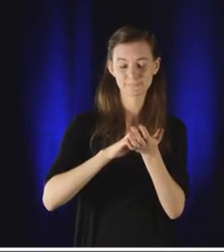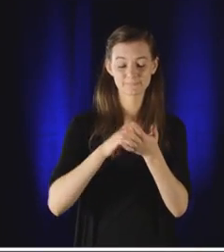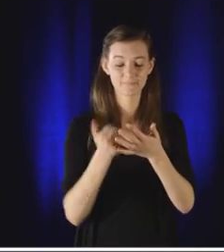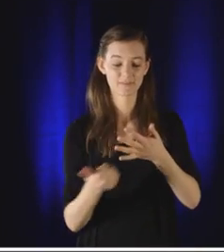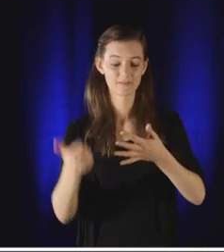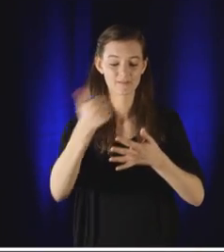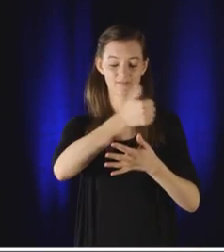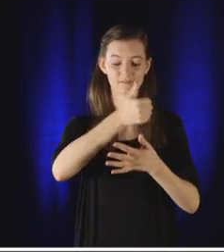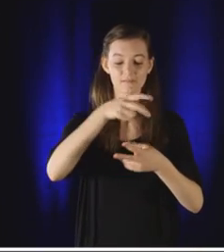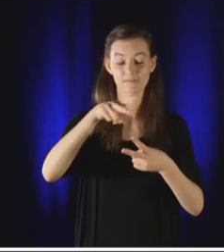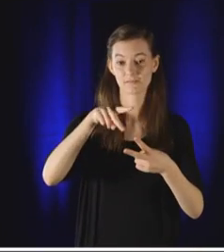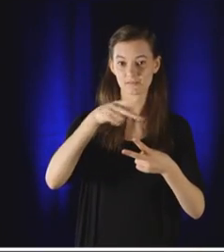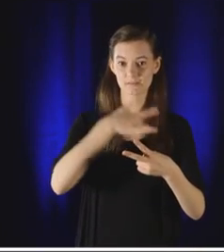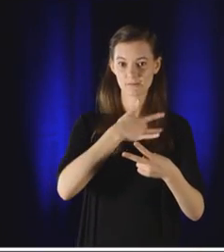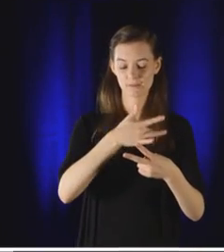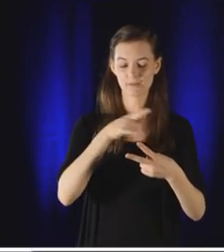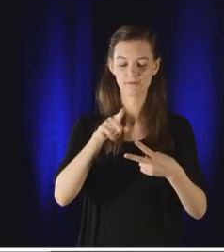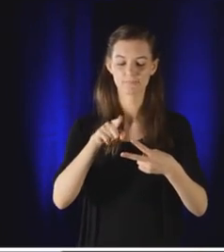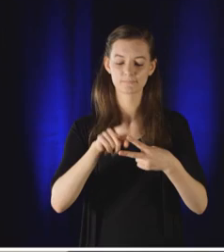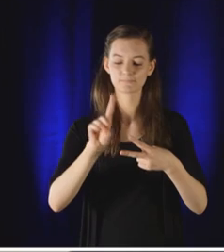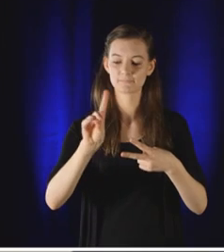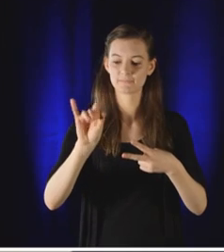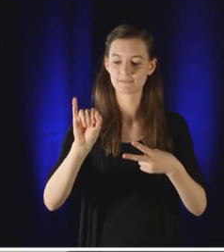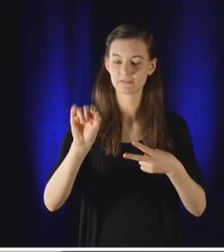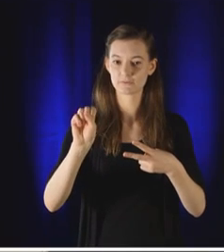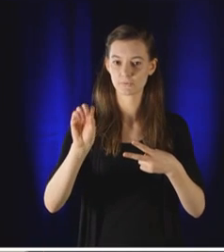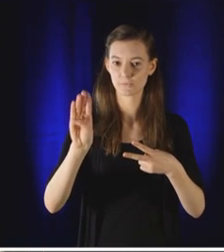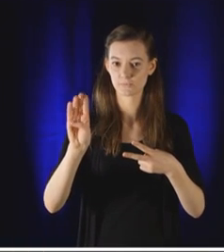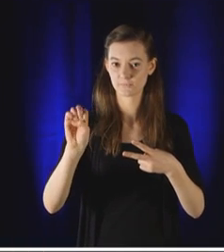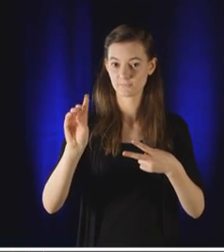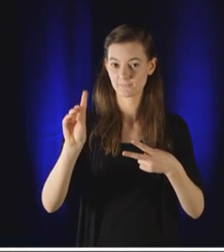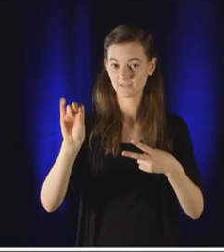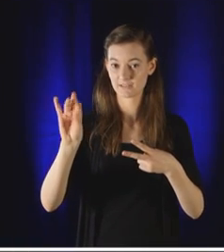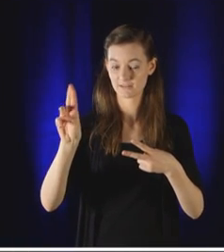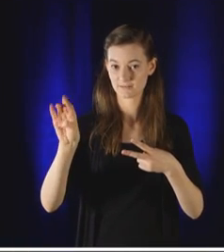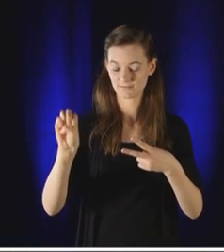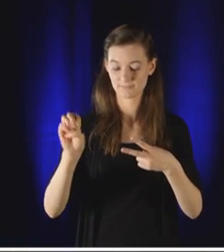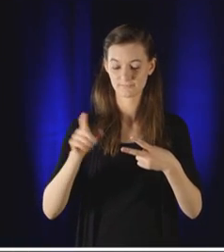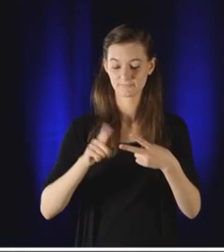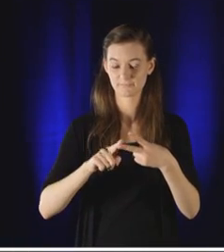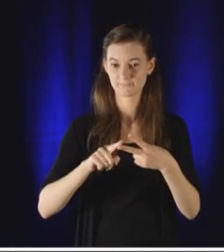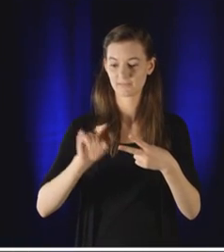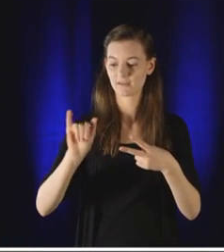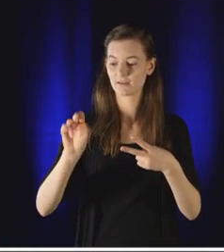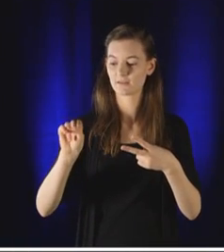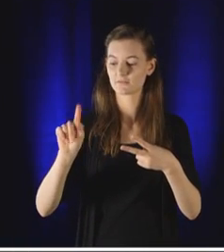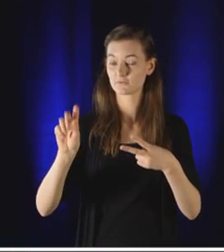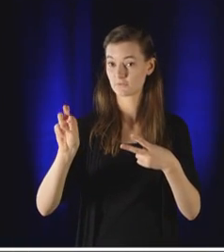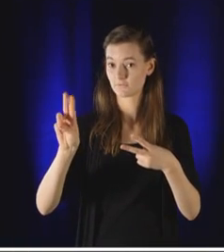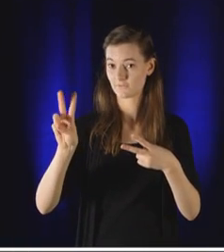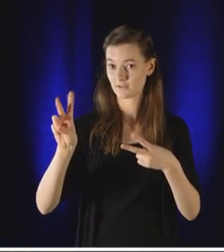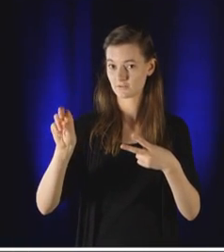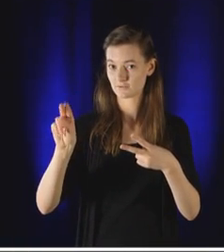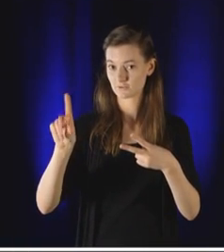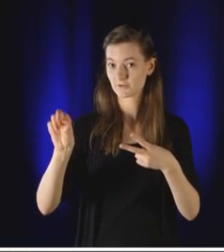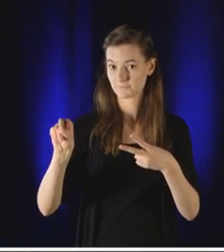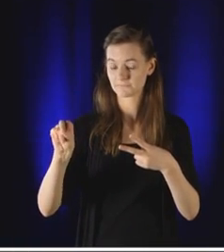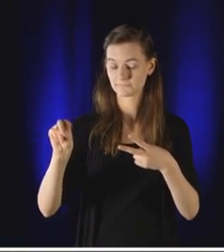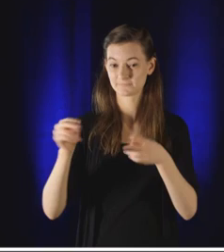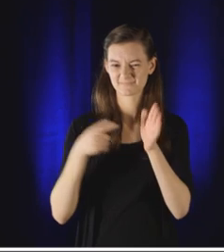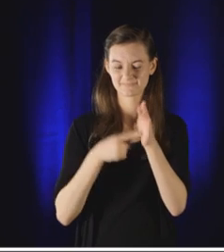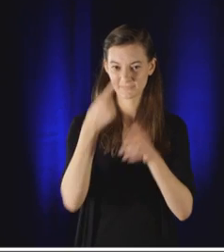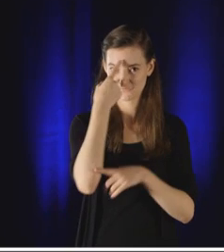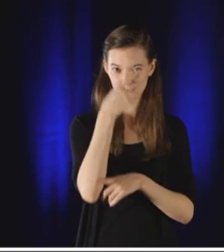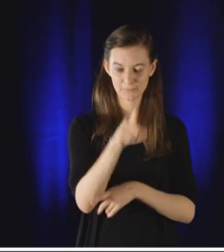The stronger methods tend to fall into two categories, non-violent disobedience and non-violent intervention. And I'll give an example.